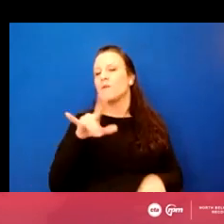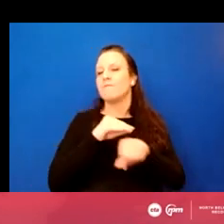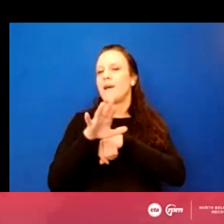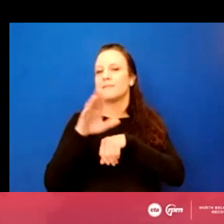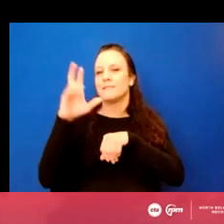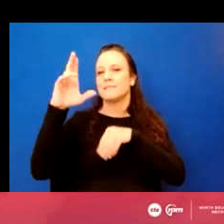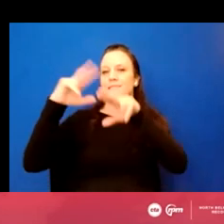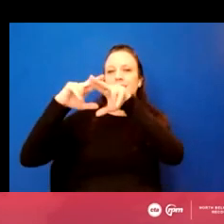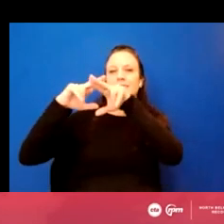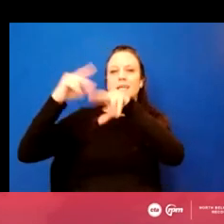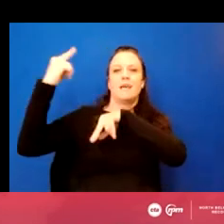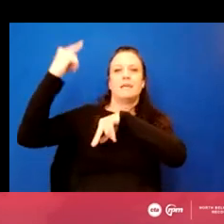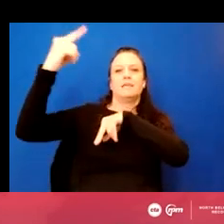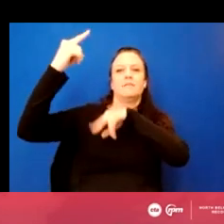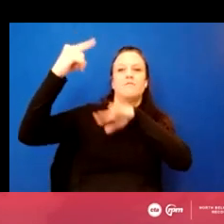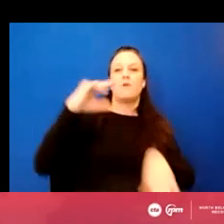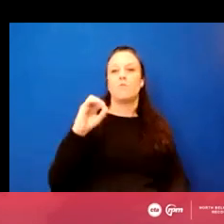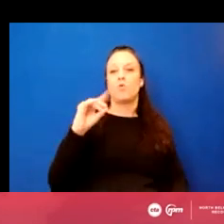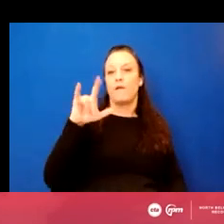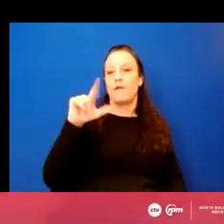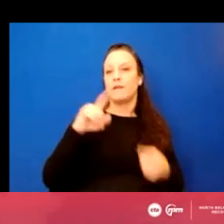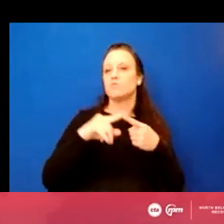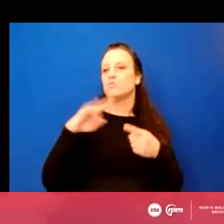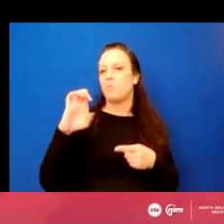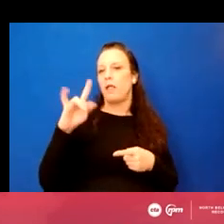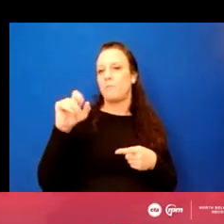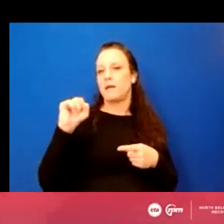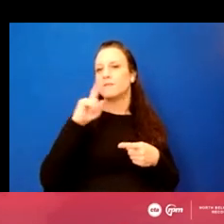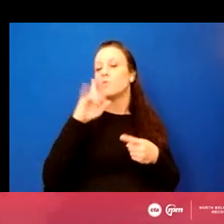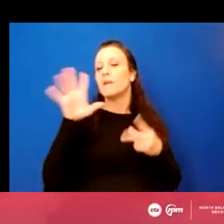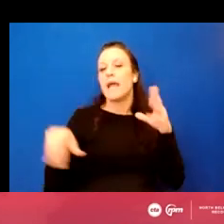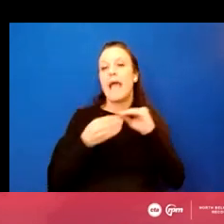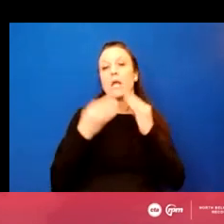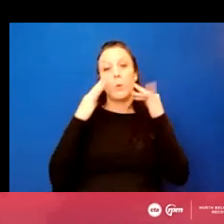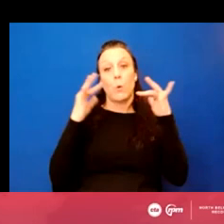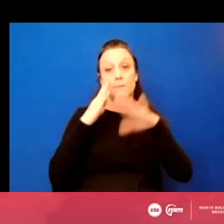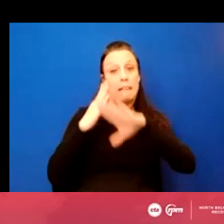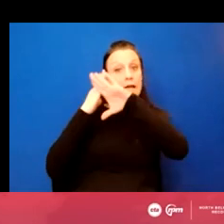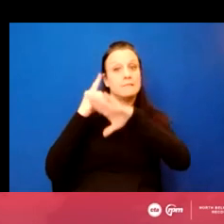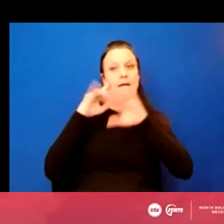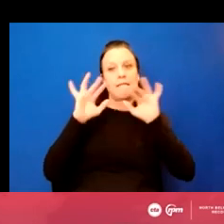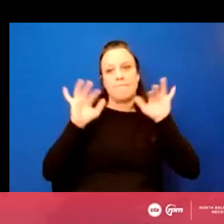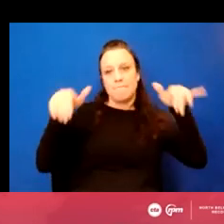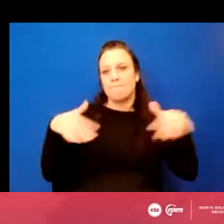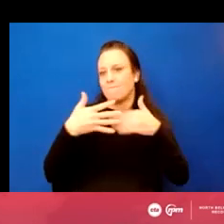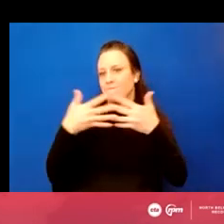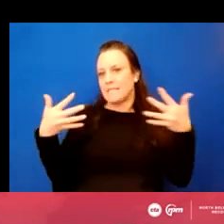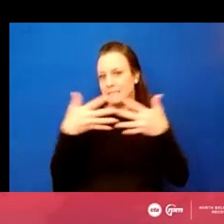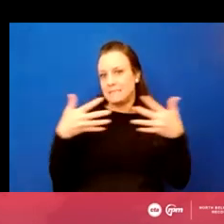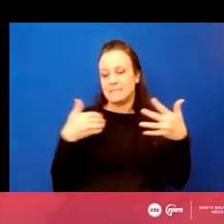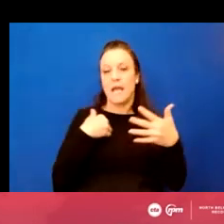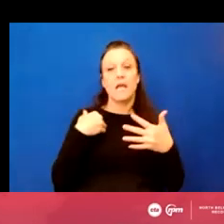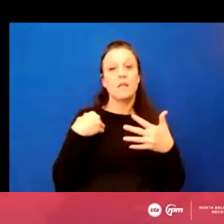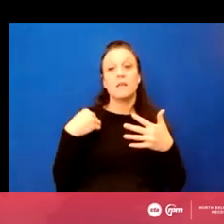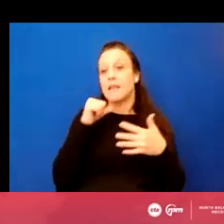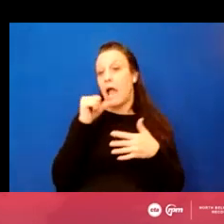from Cornelia to Belmont. Plan mitigations include adding noise blankets on fences and ensuring that no more than one major